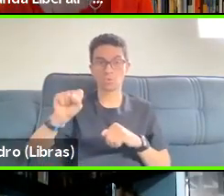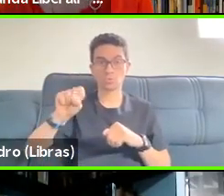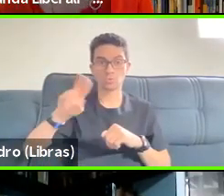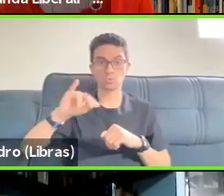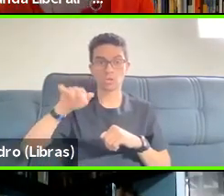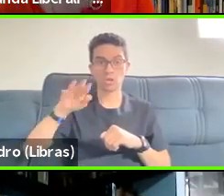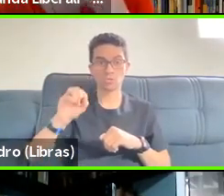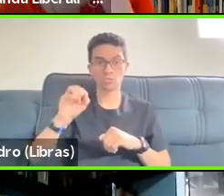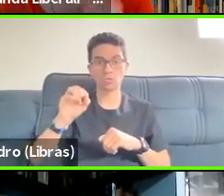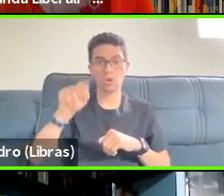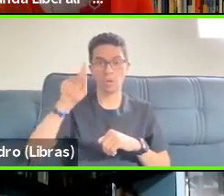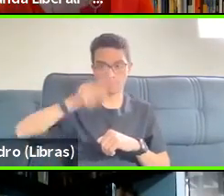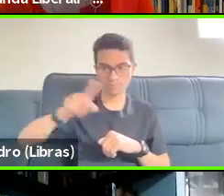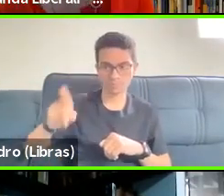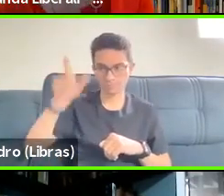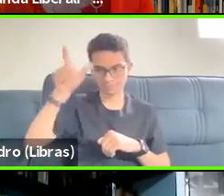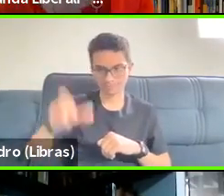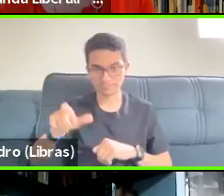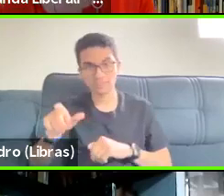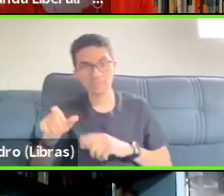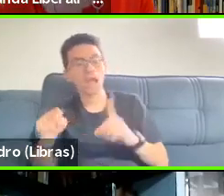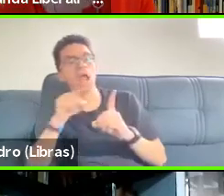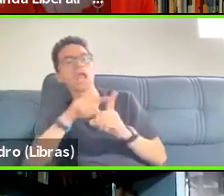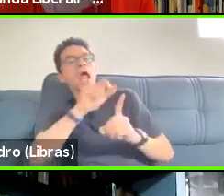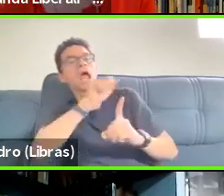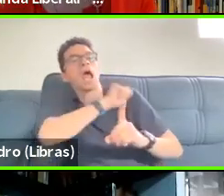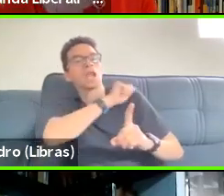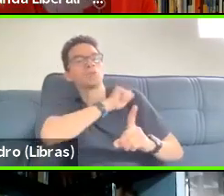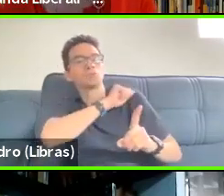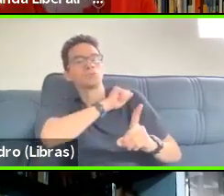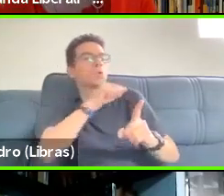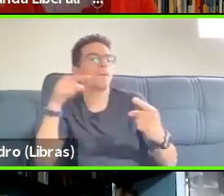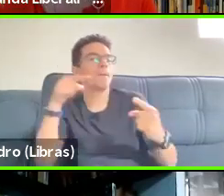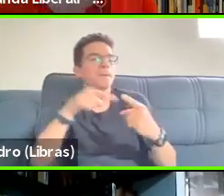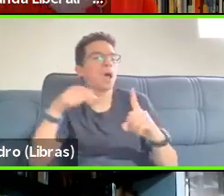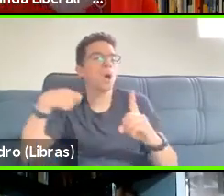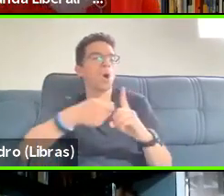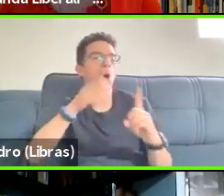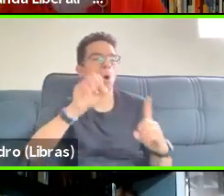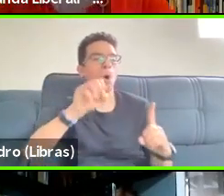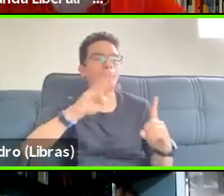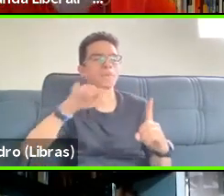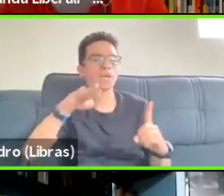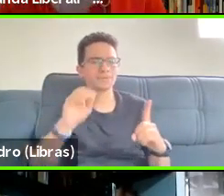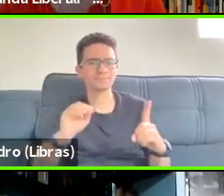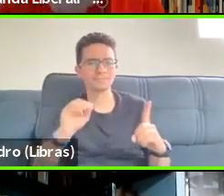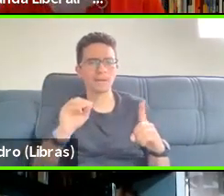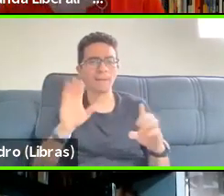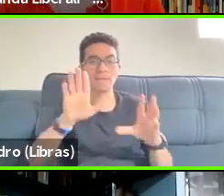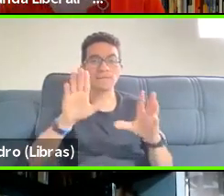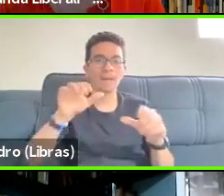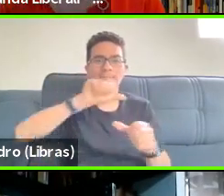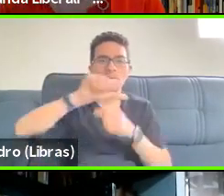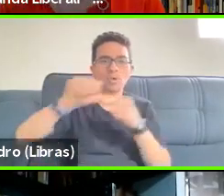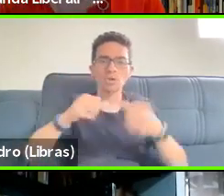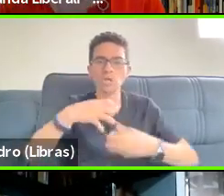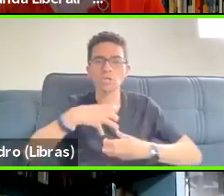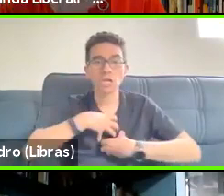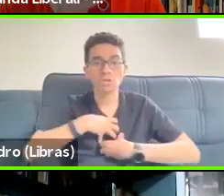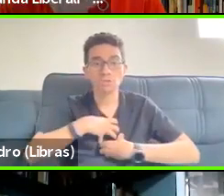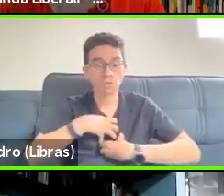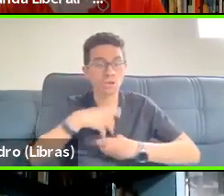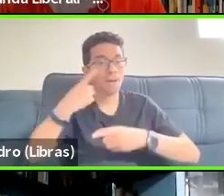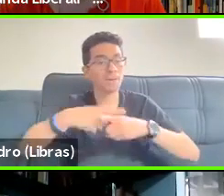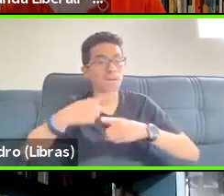student and the student has their own triangle, right? They're doing things in school. They're not just there and not just one student, but every single